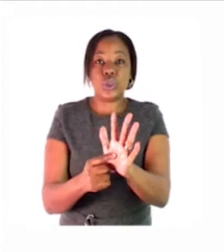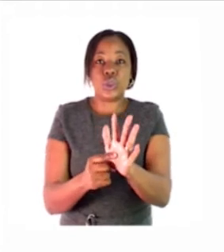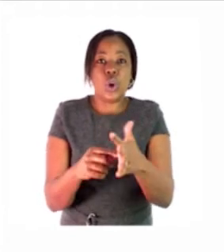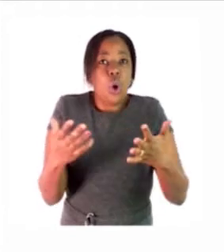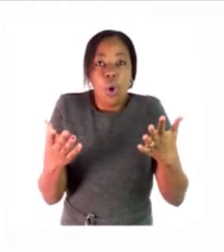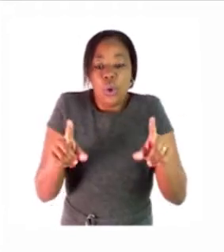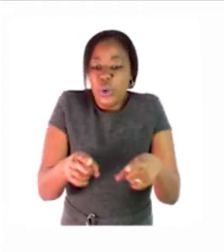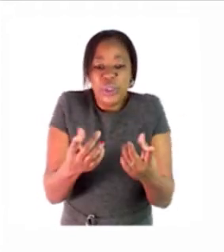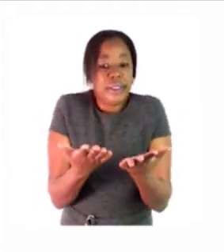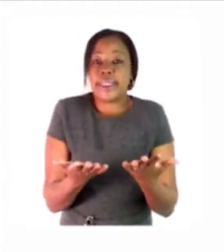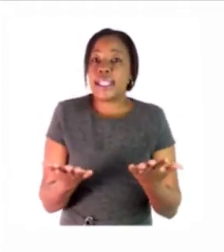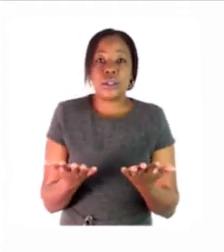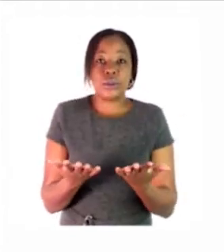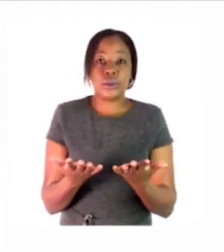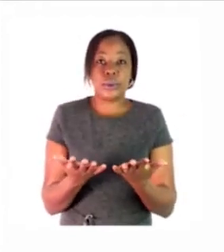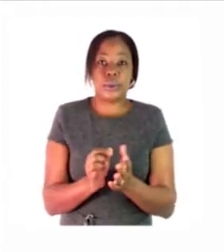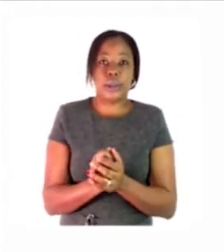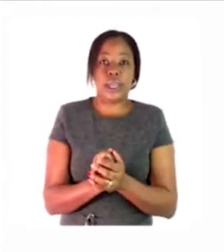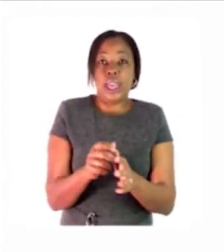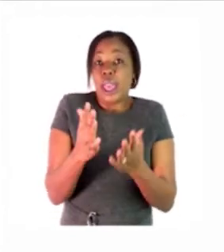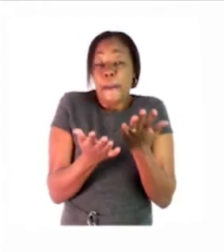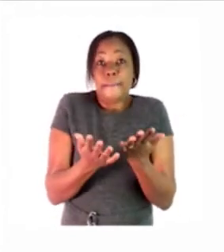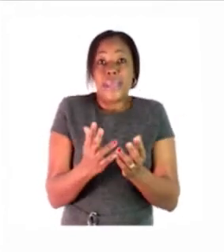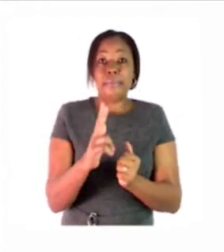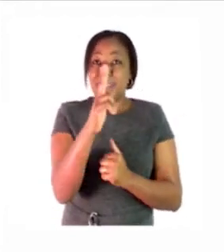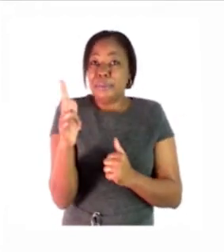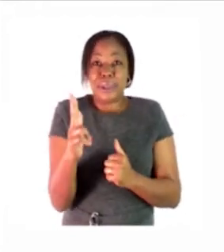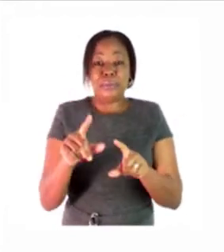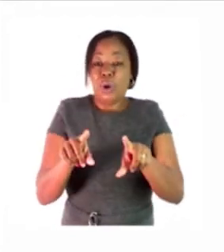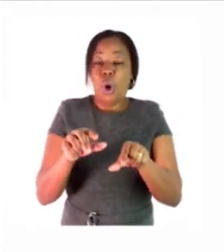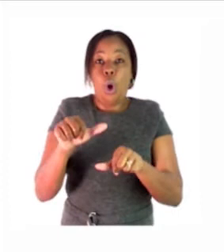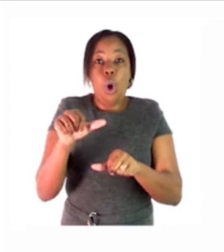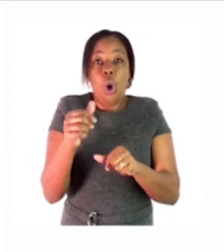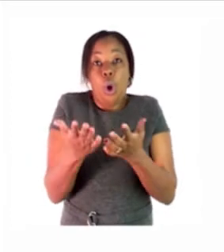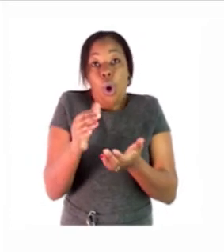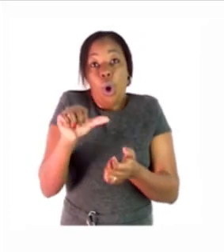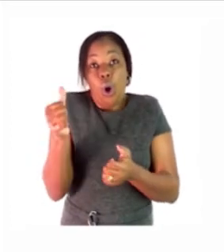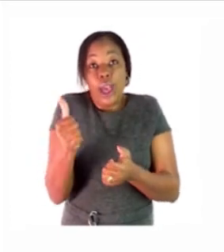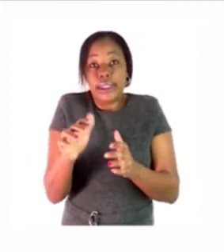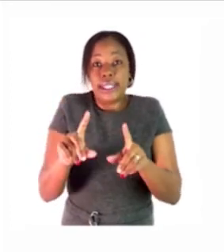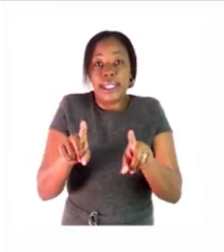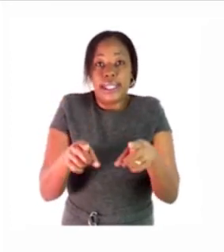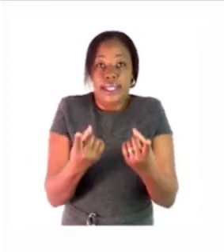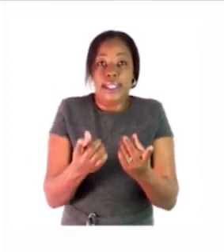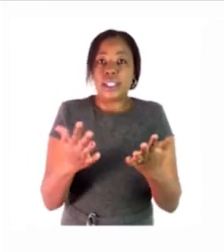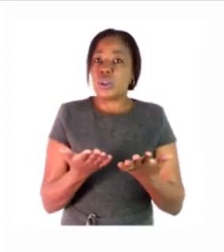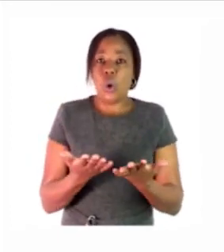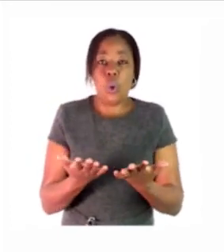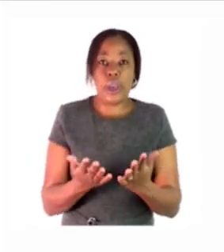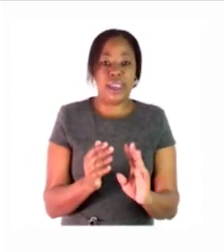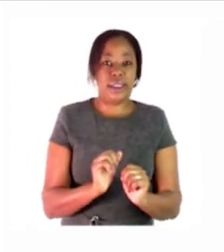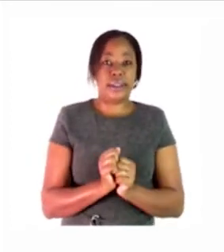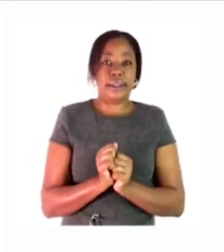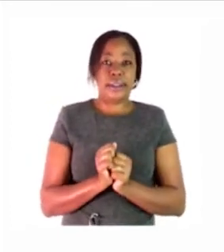object or a position of a person or anything where they are okay as we can see